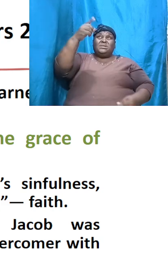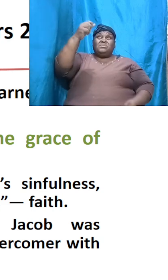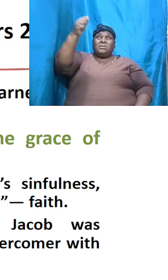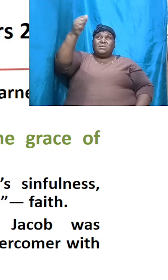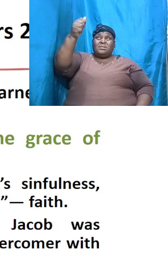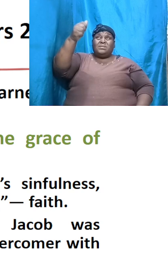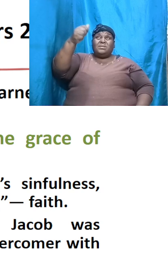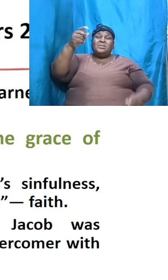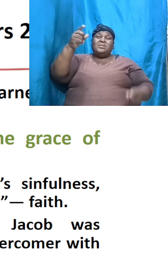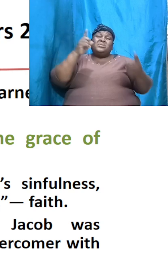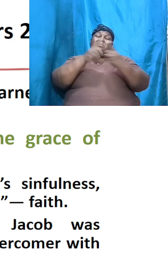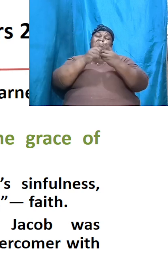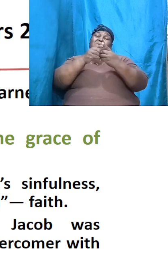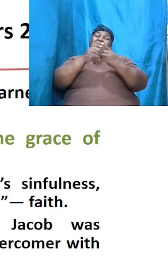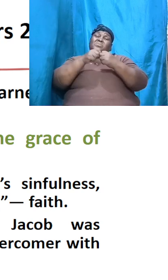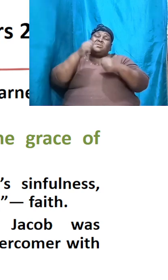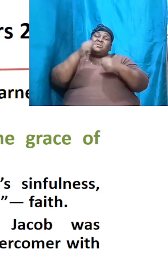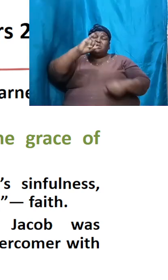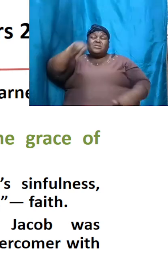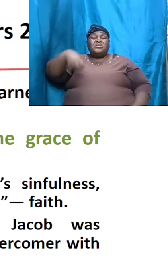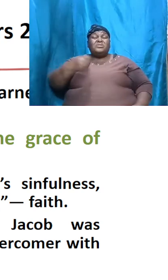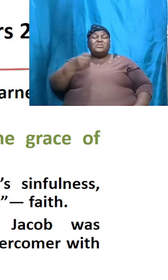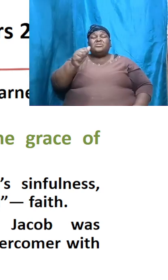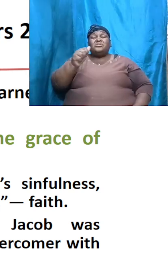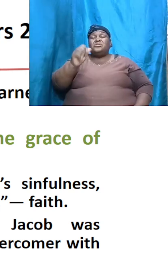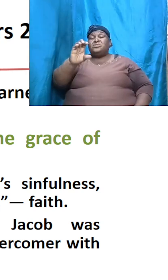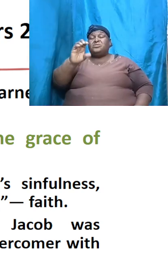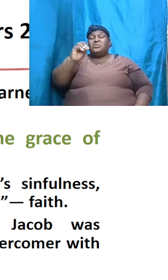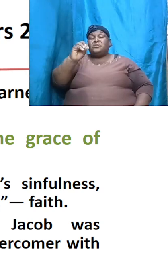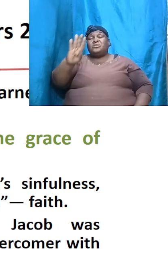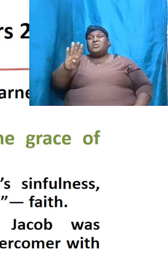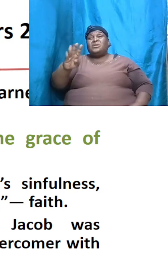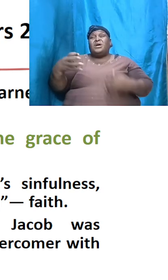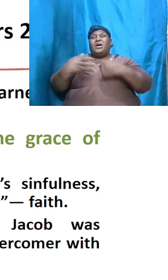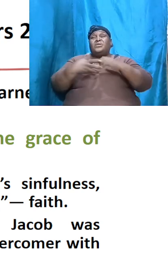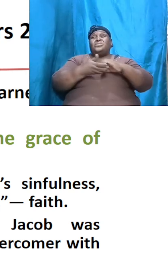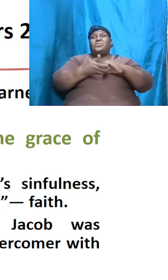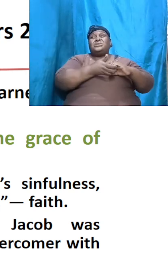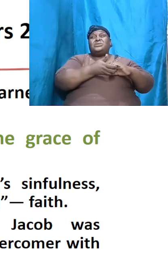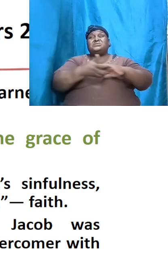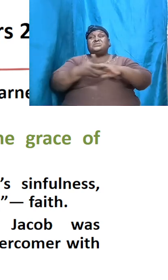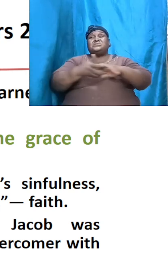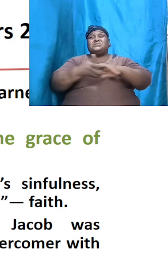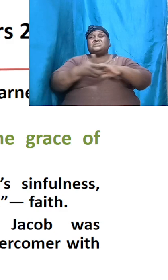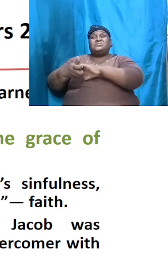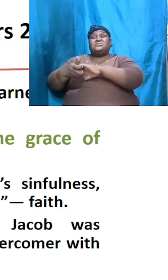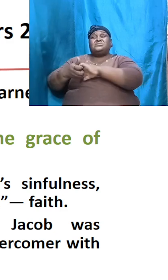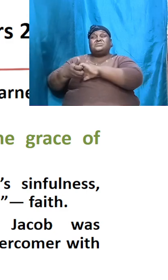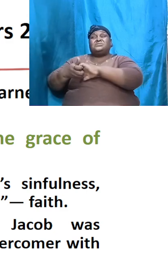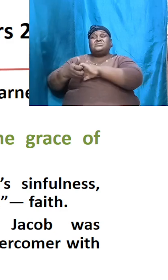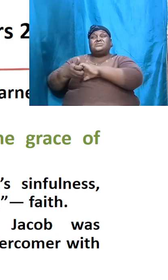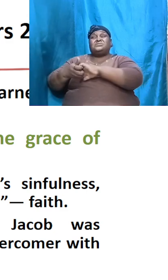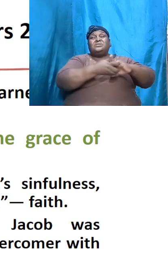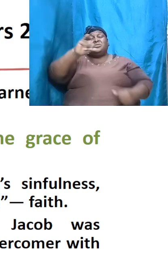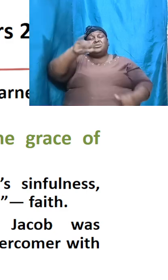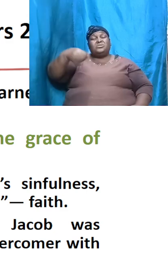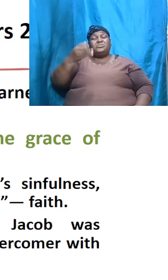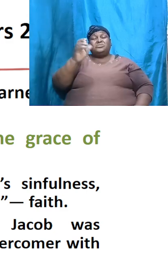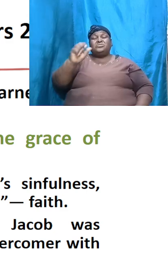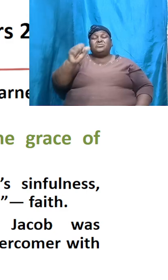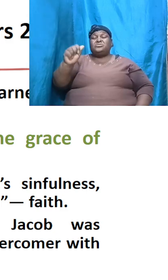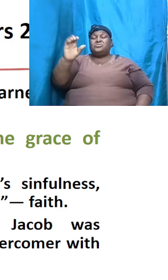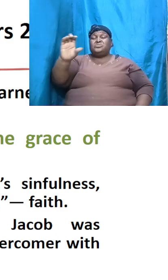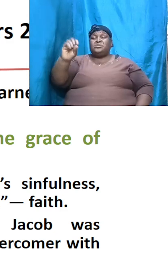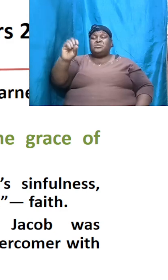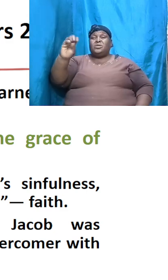meet with Jacob and wrestle with him at the brook of J book and transform